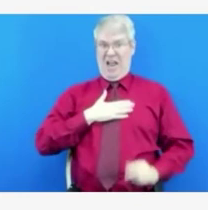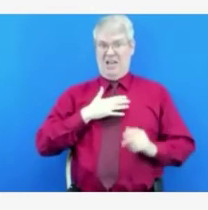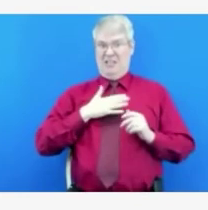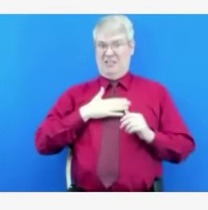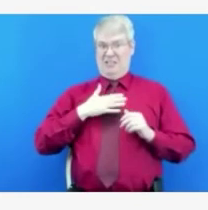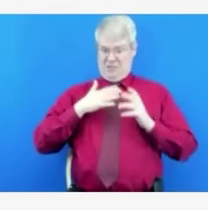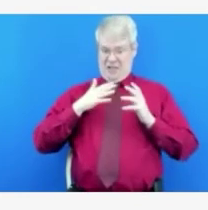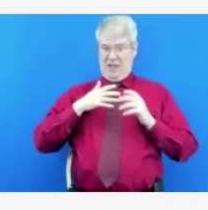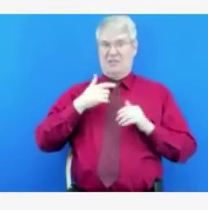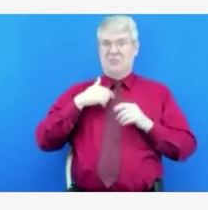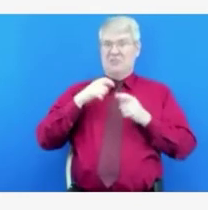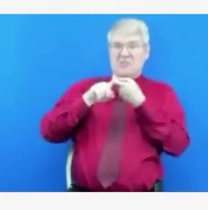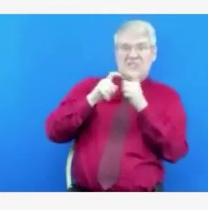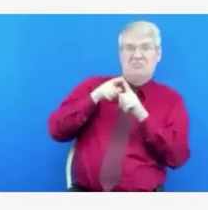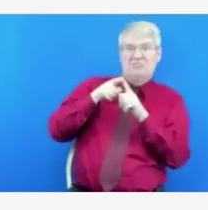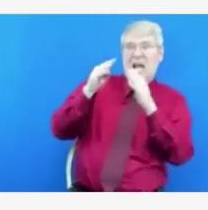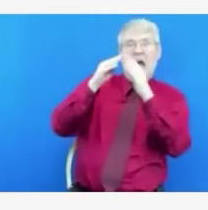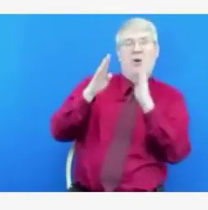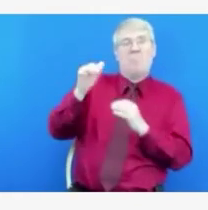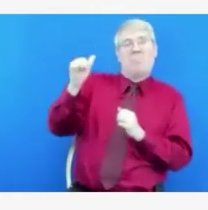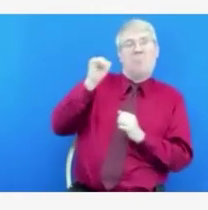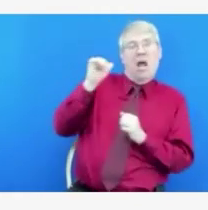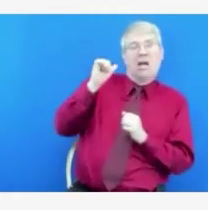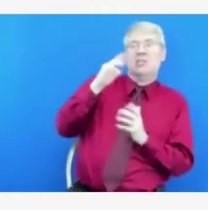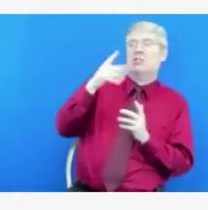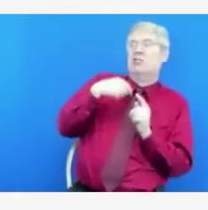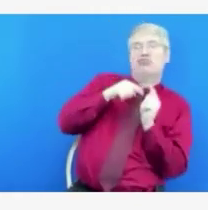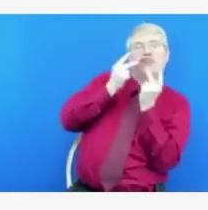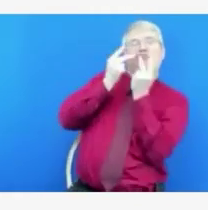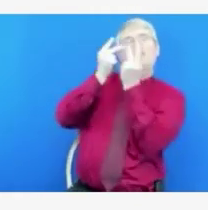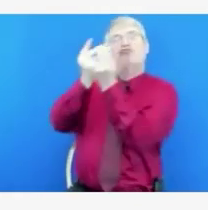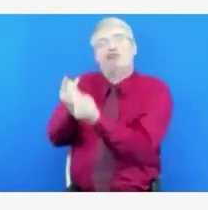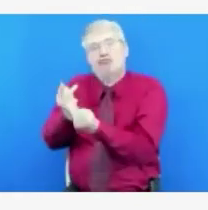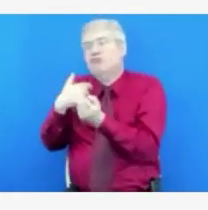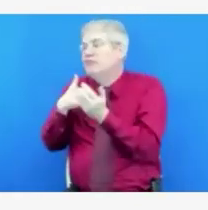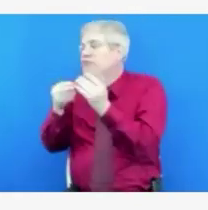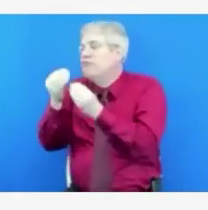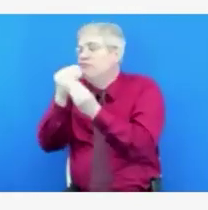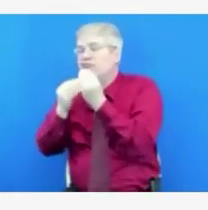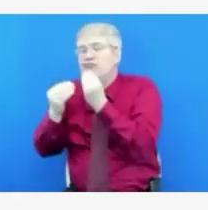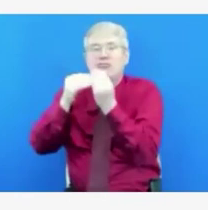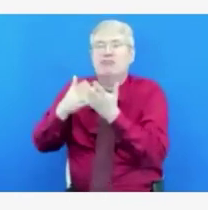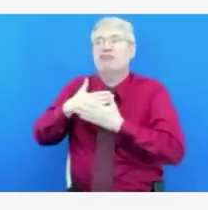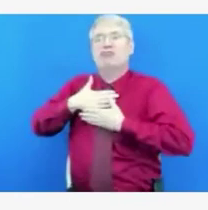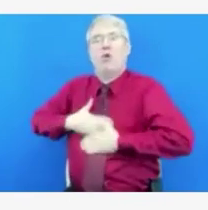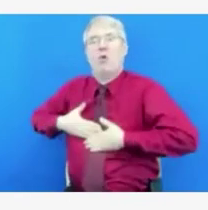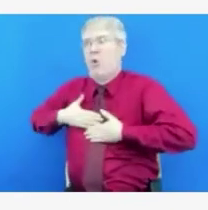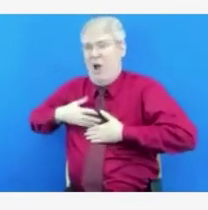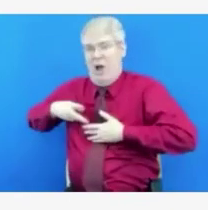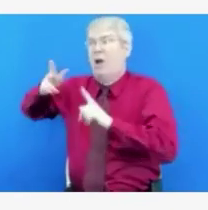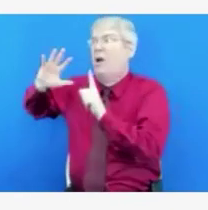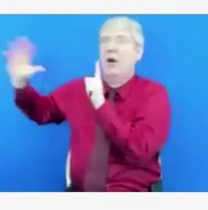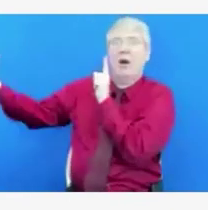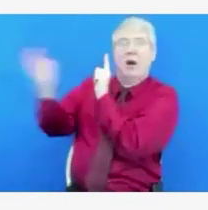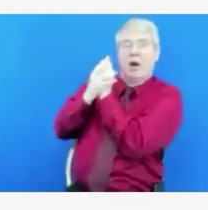can predict that they're going to be in an environment where they're going to be challenged on that basis. It's a tragedy.